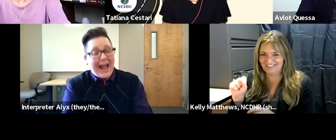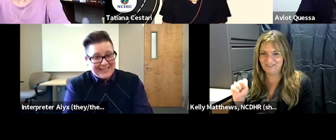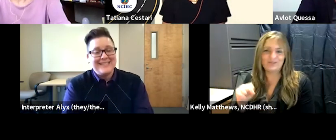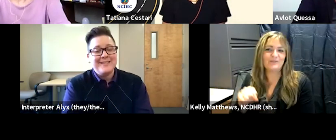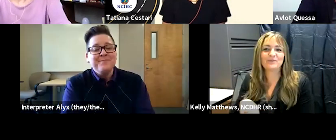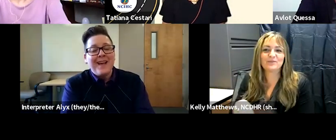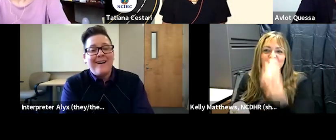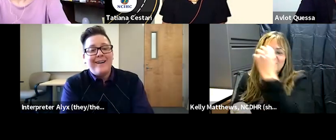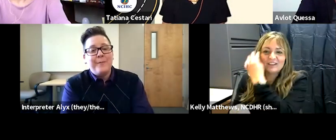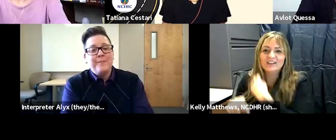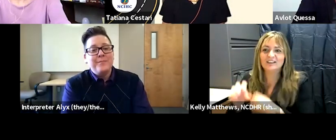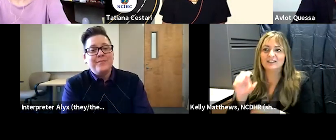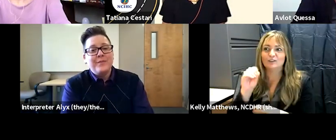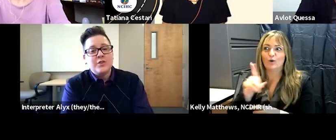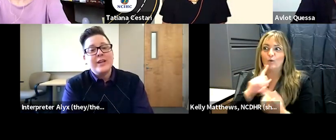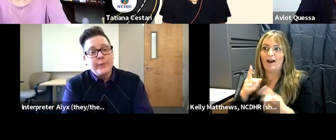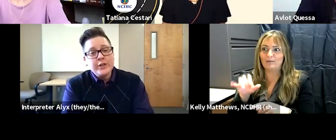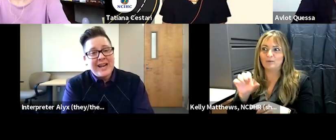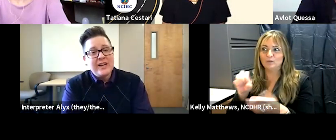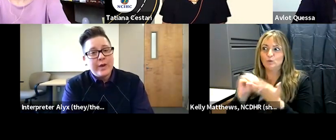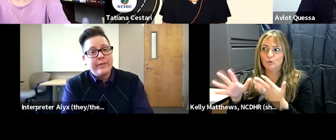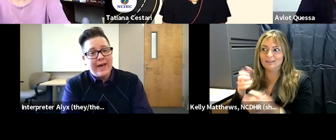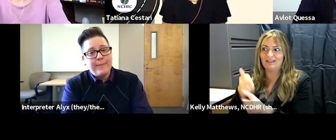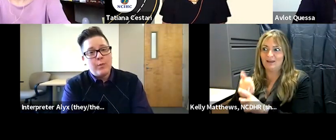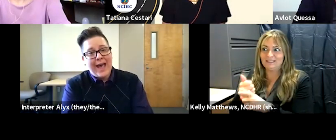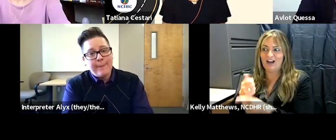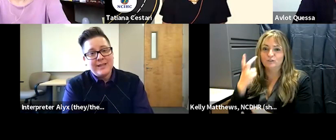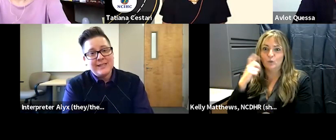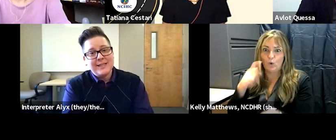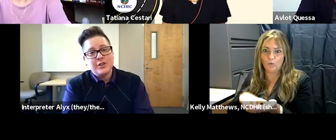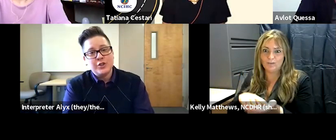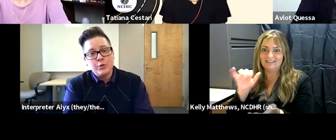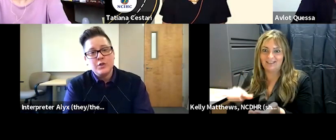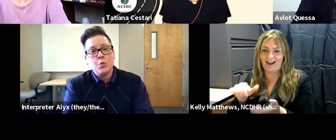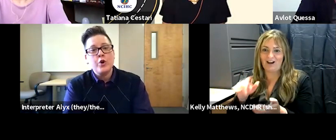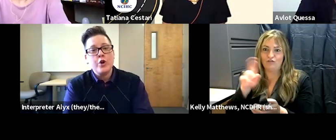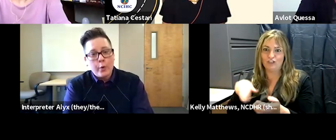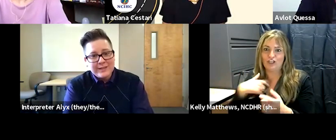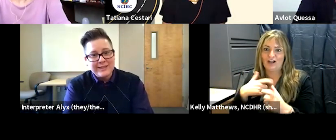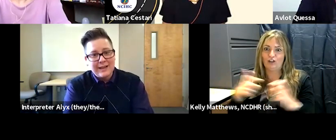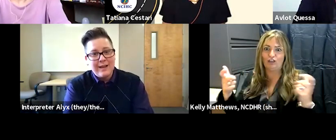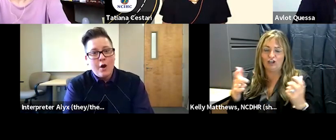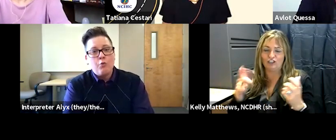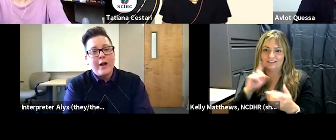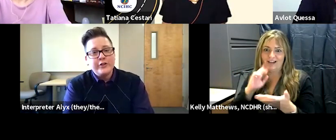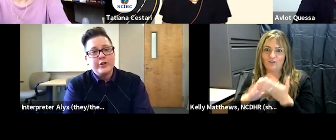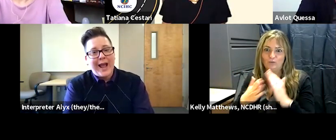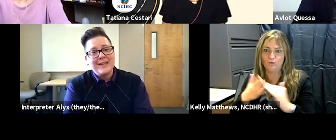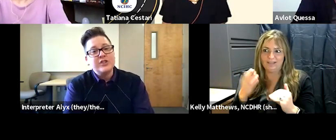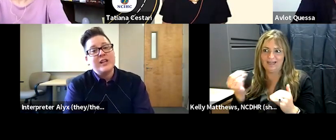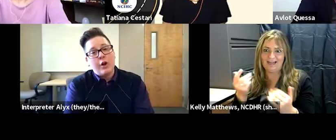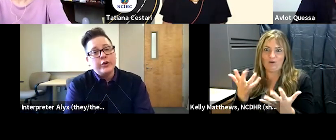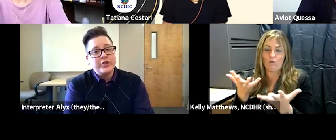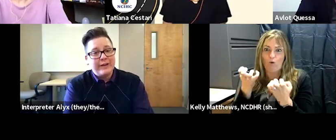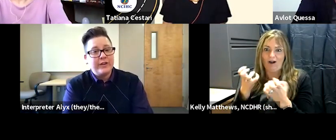misspoke the 90s um so it originated with them and what happened is that the students were noticing rochester